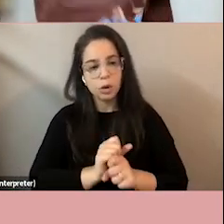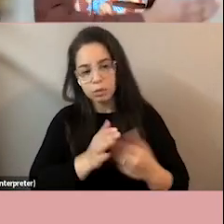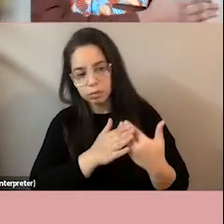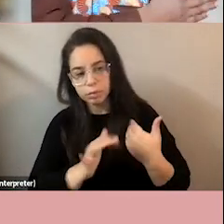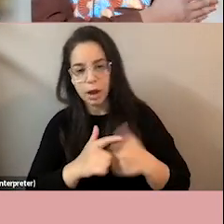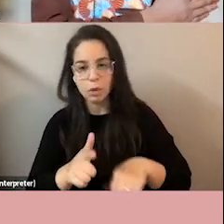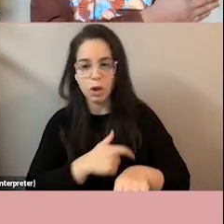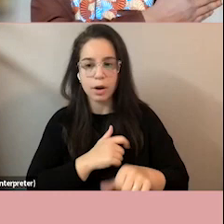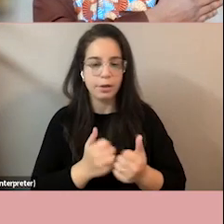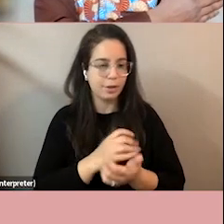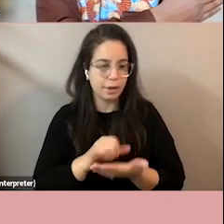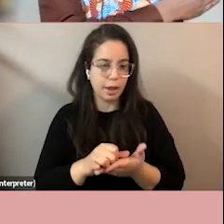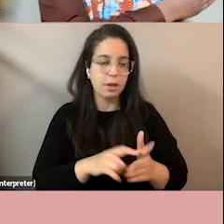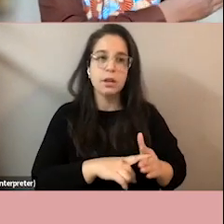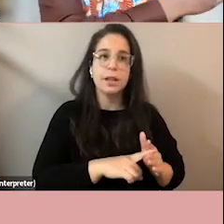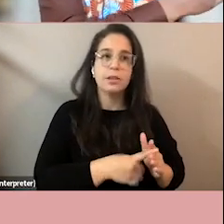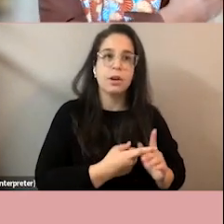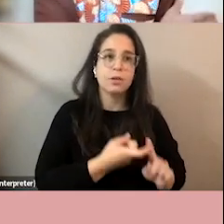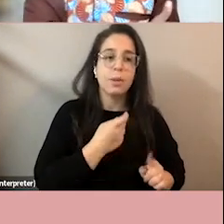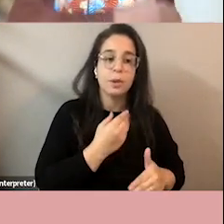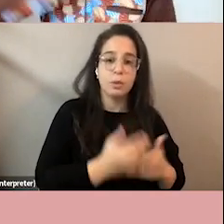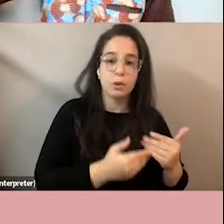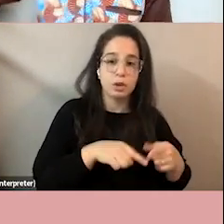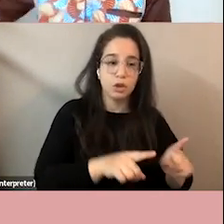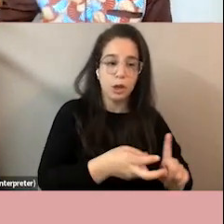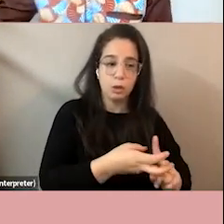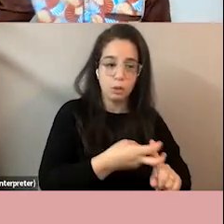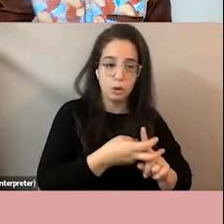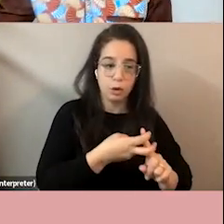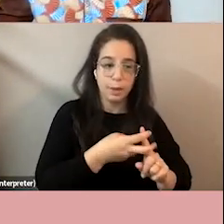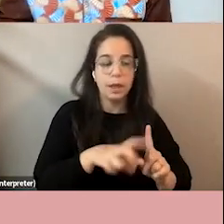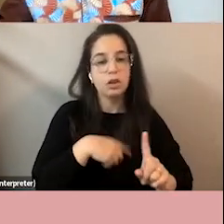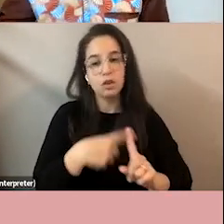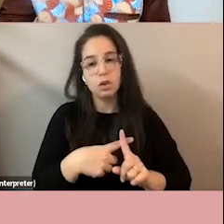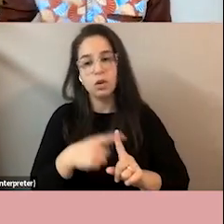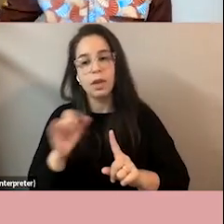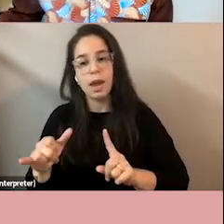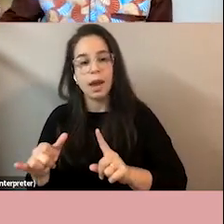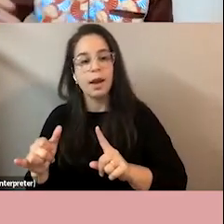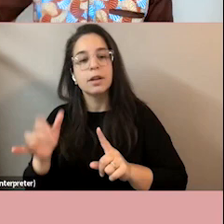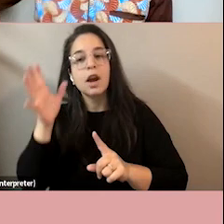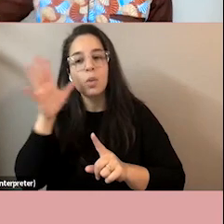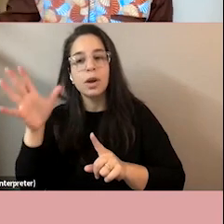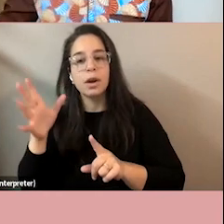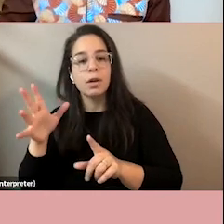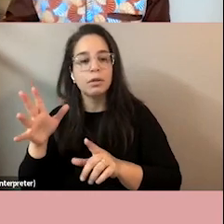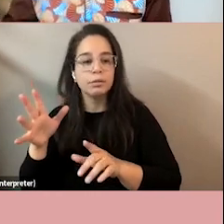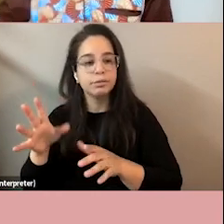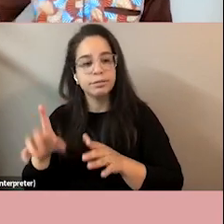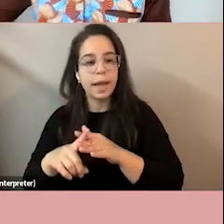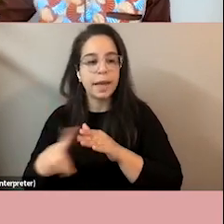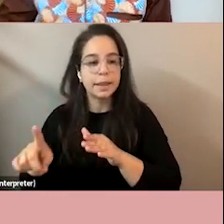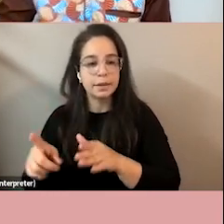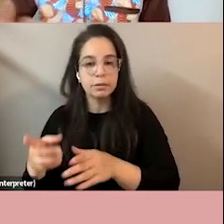begins from uh the process of recruitment all the way to that exit interview and uh how do we also